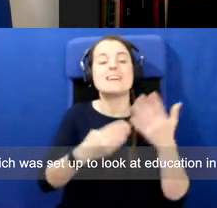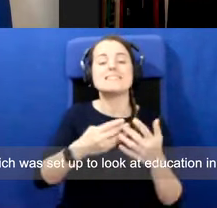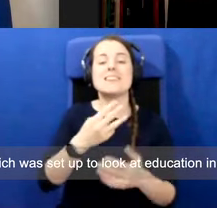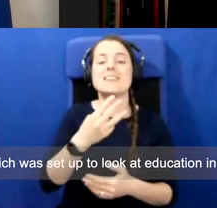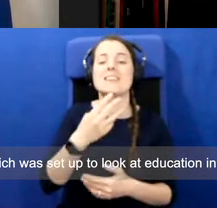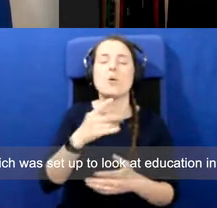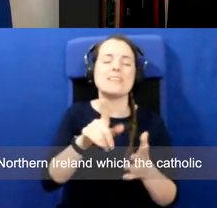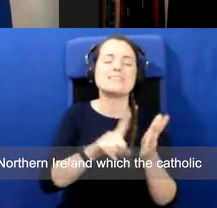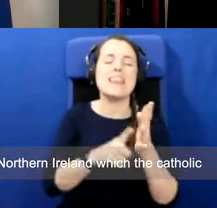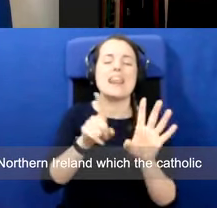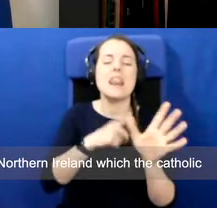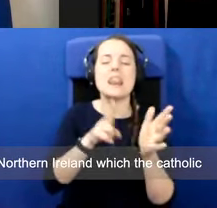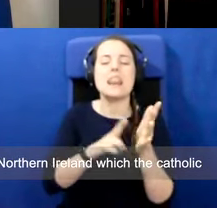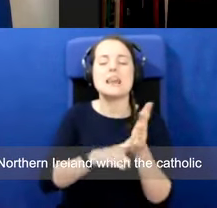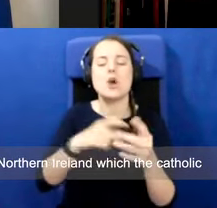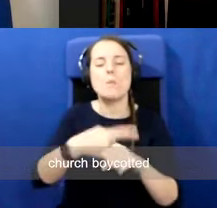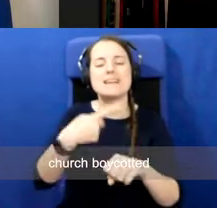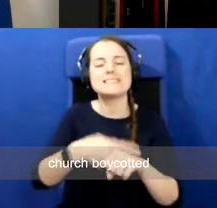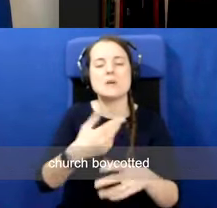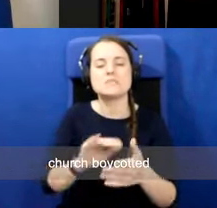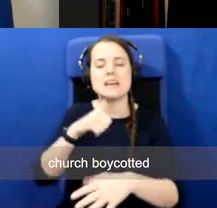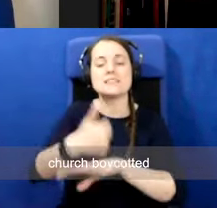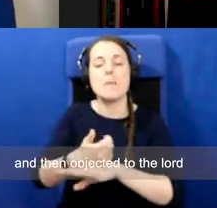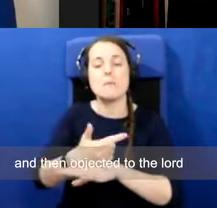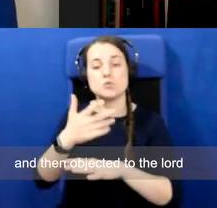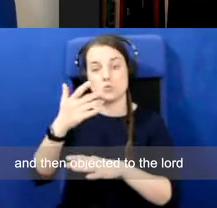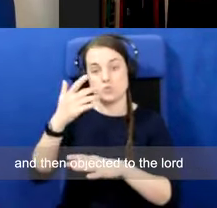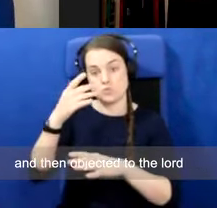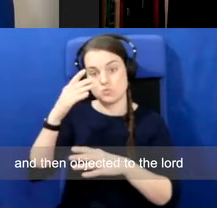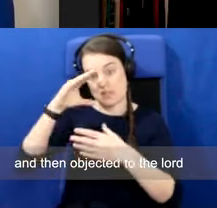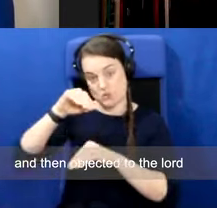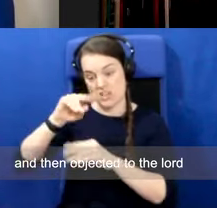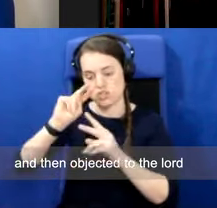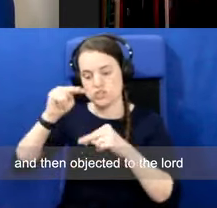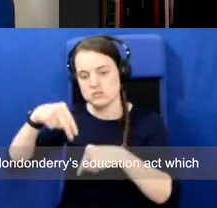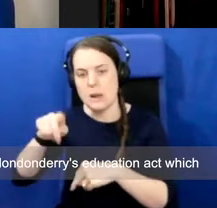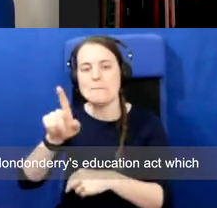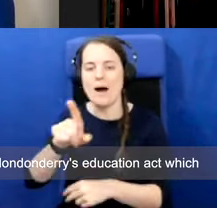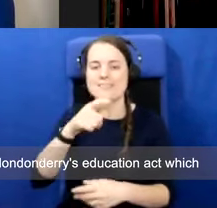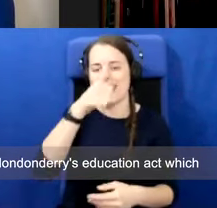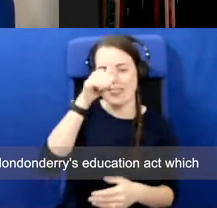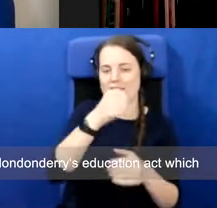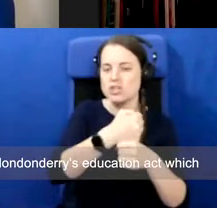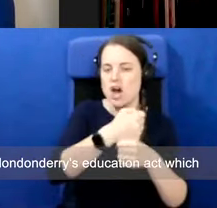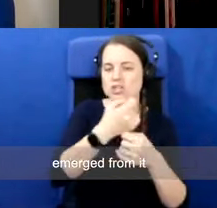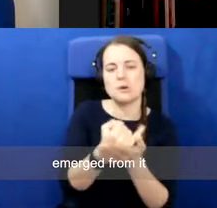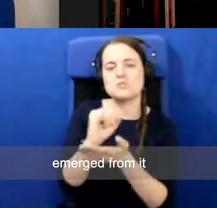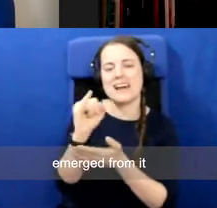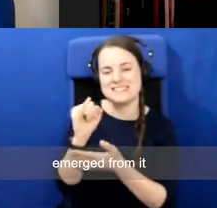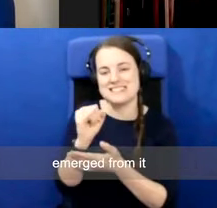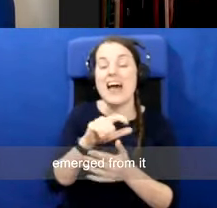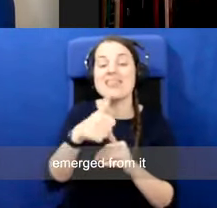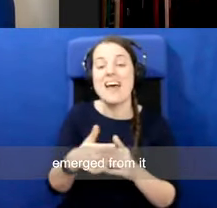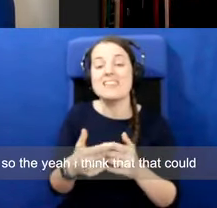at education in Northern Ireland, which the Catholic Church boycotted, and then objected to the Lord London Rees Education Act, which